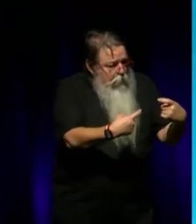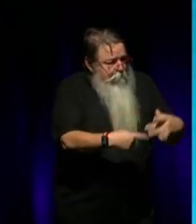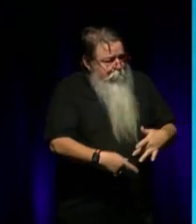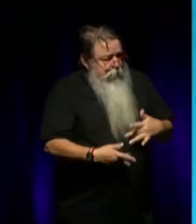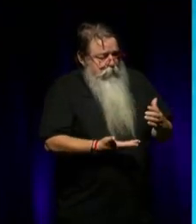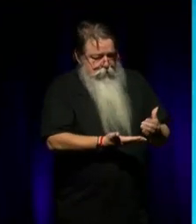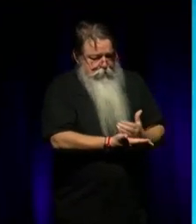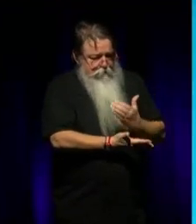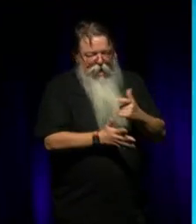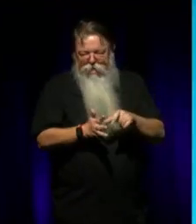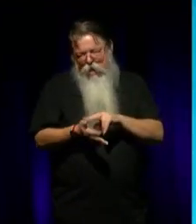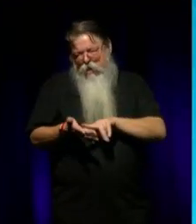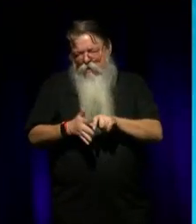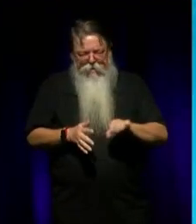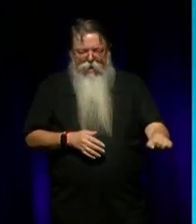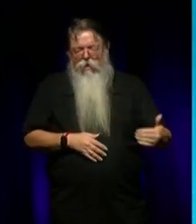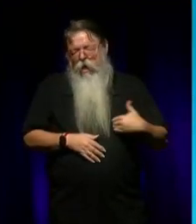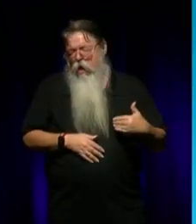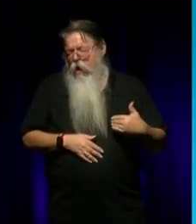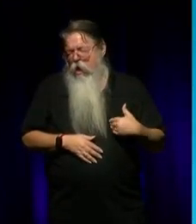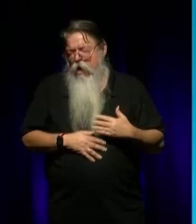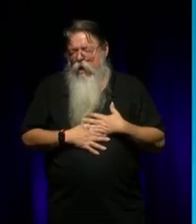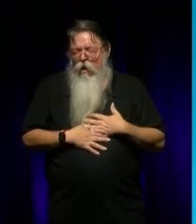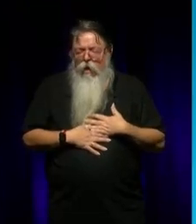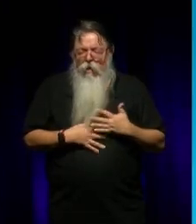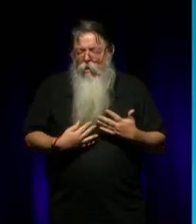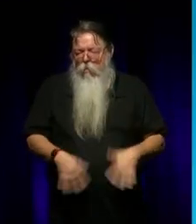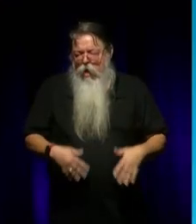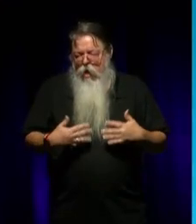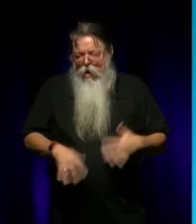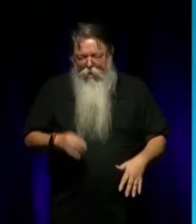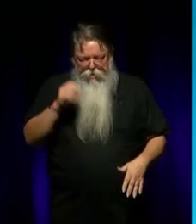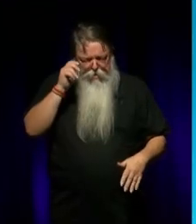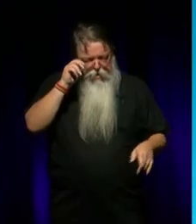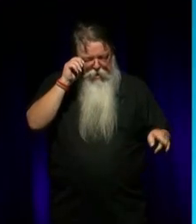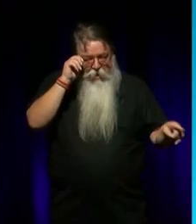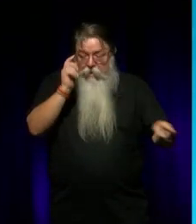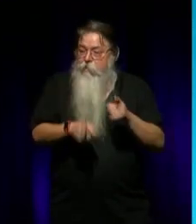all. Like, he... He used to get me sometime, he'd go, You're getting too white. Come here.